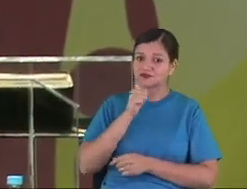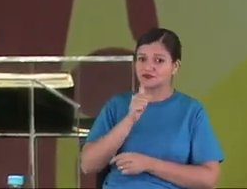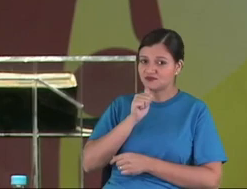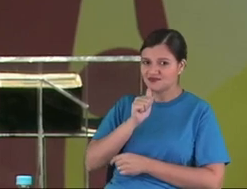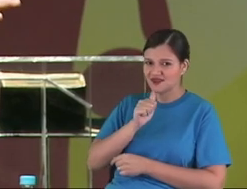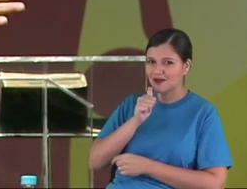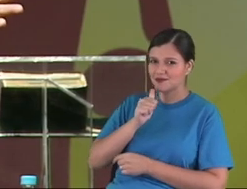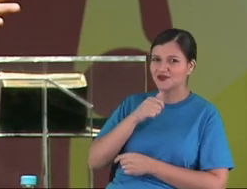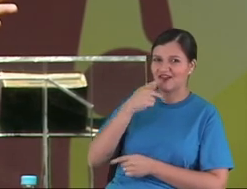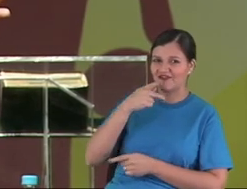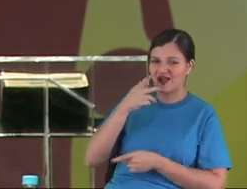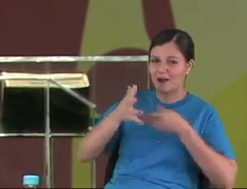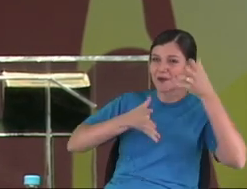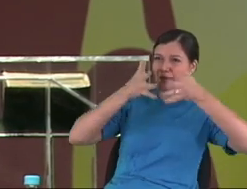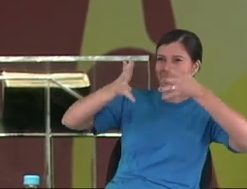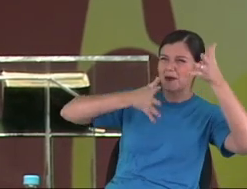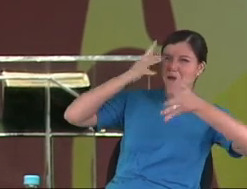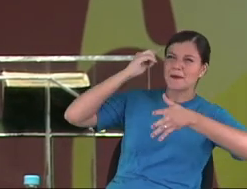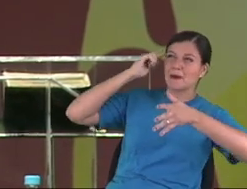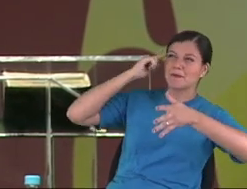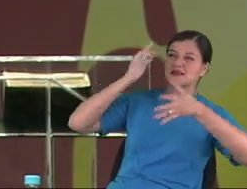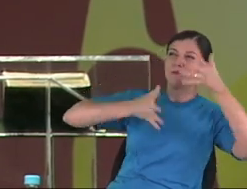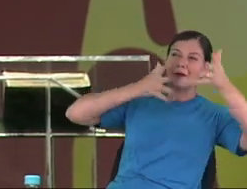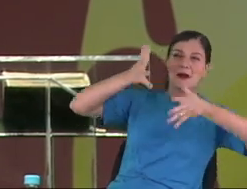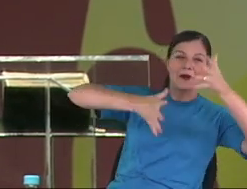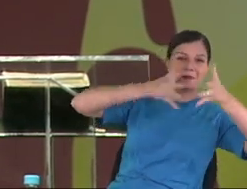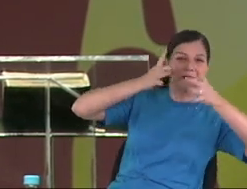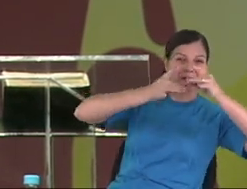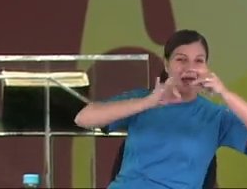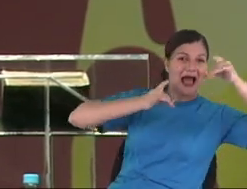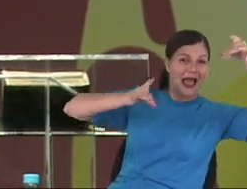Sometimes he thinks in loud voice.